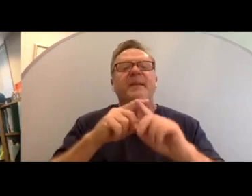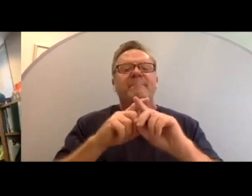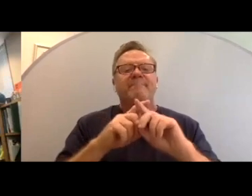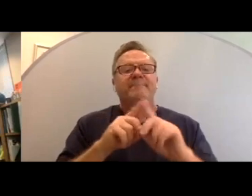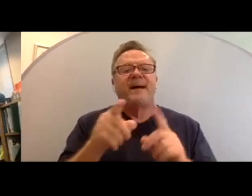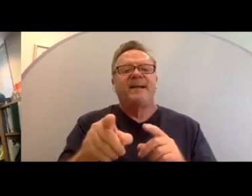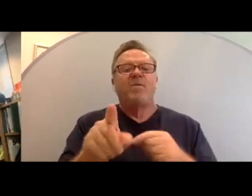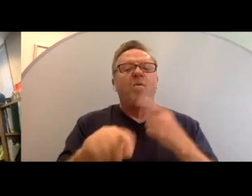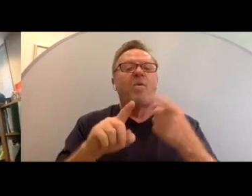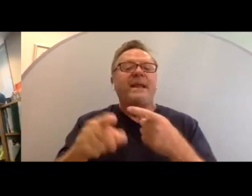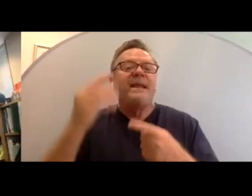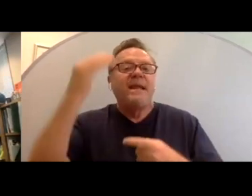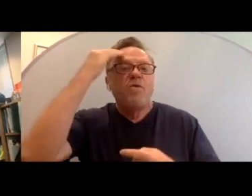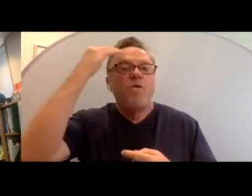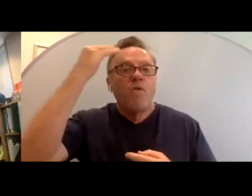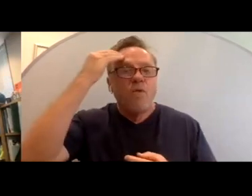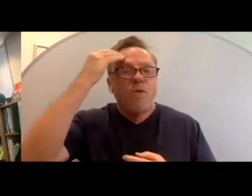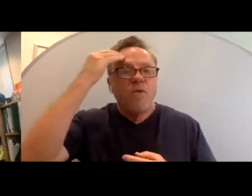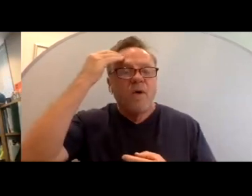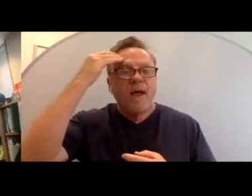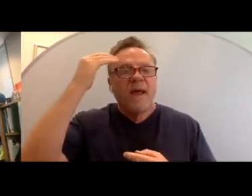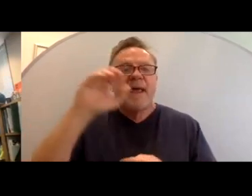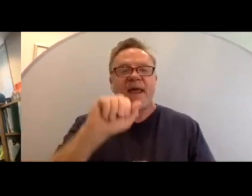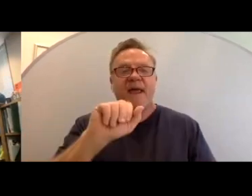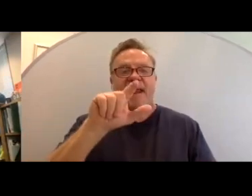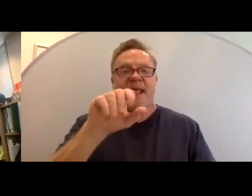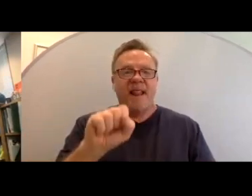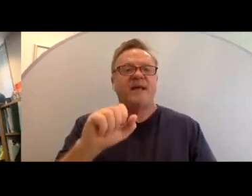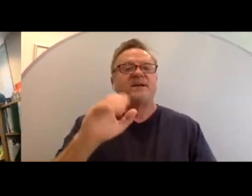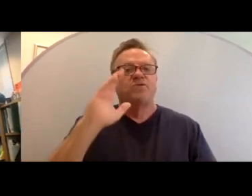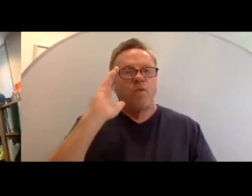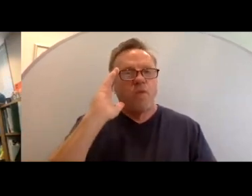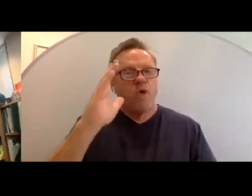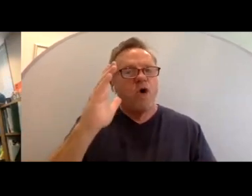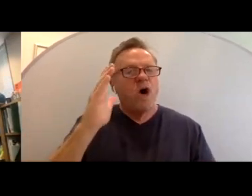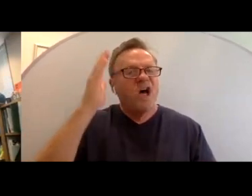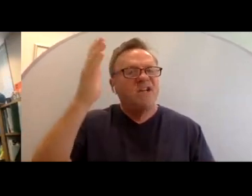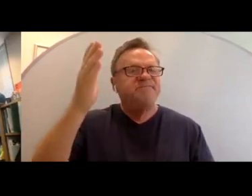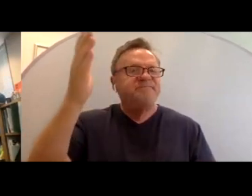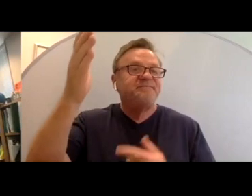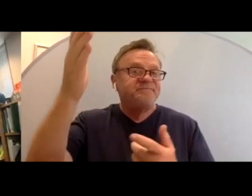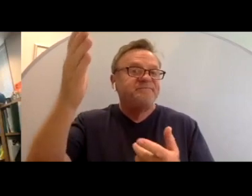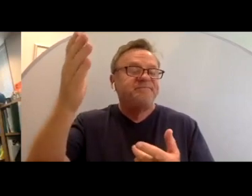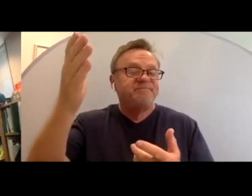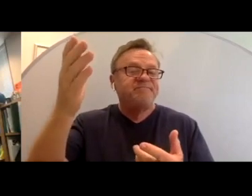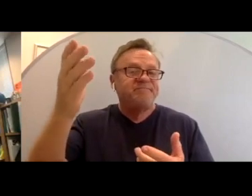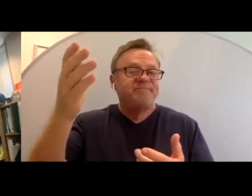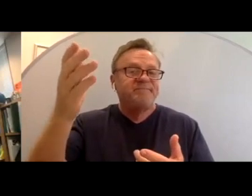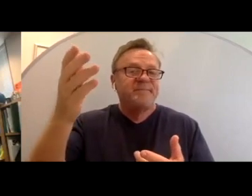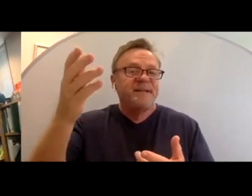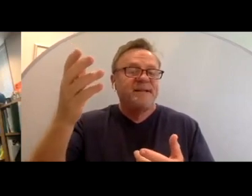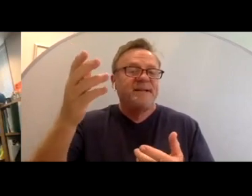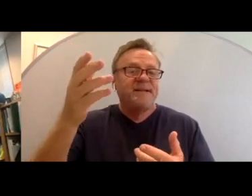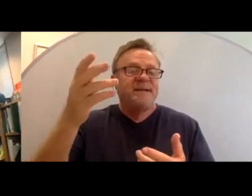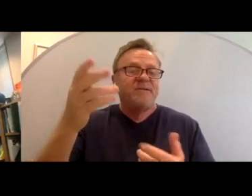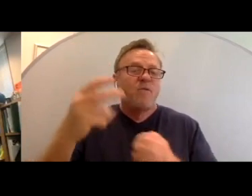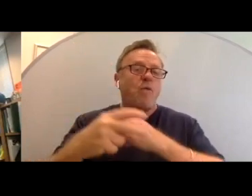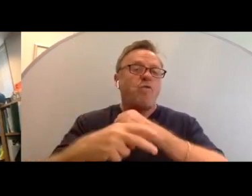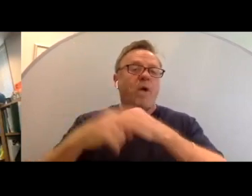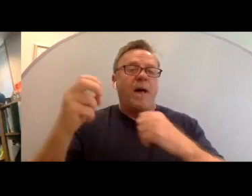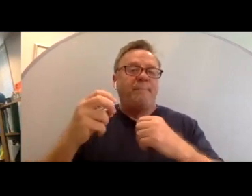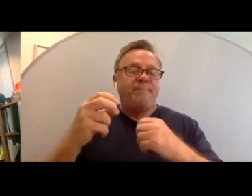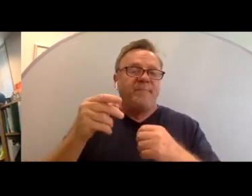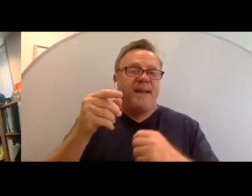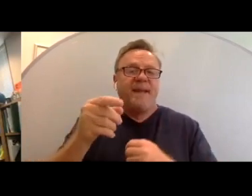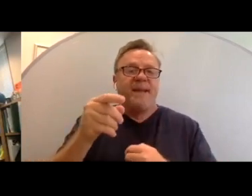AOS was going to rob him of his